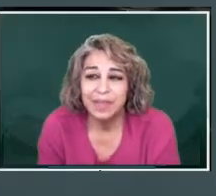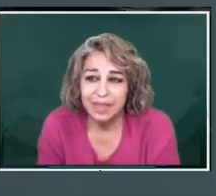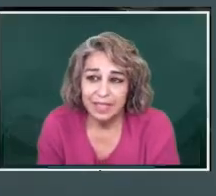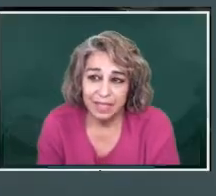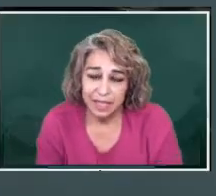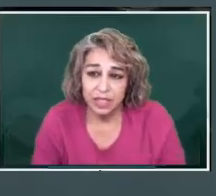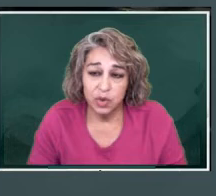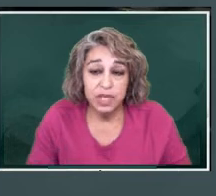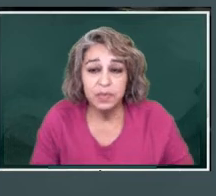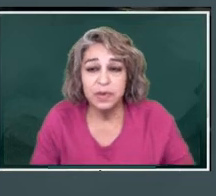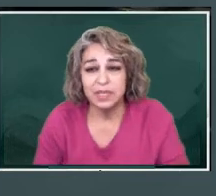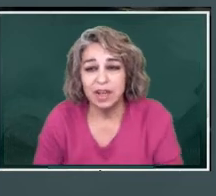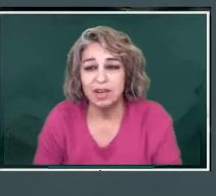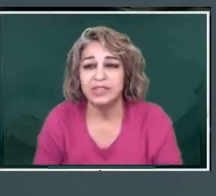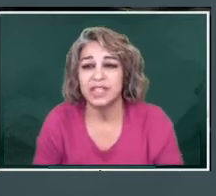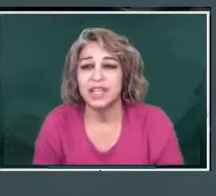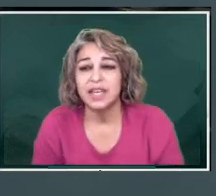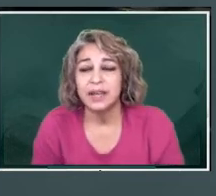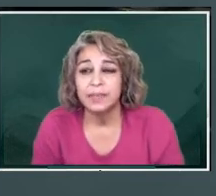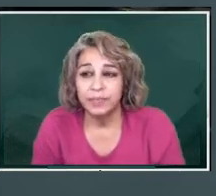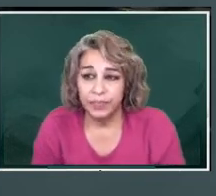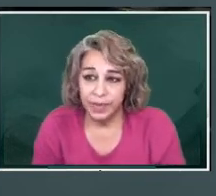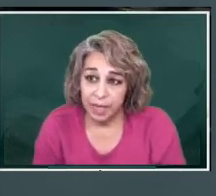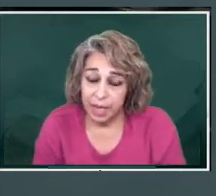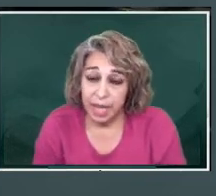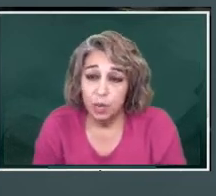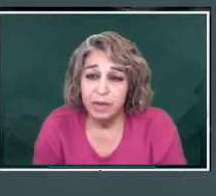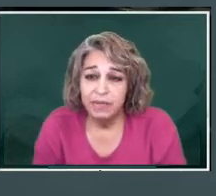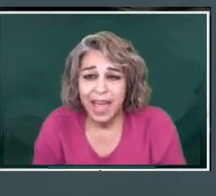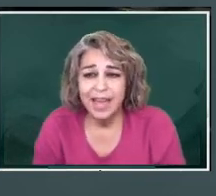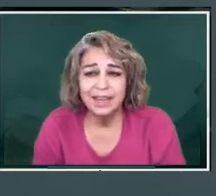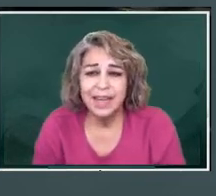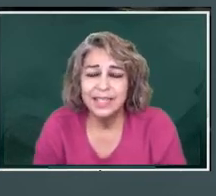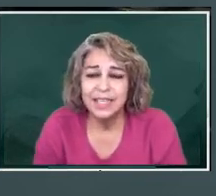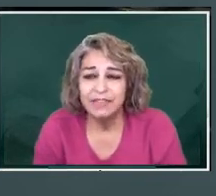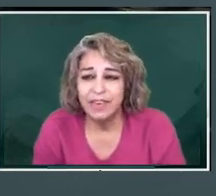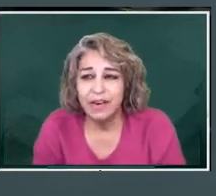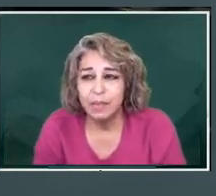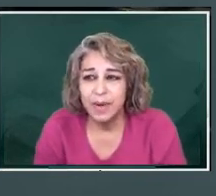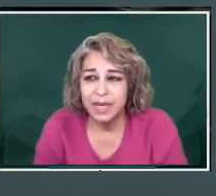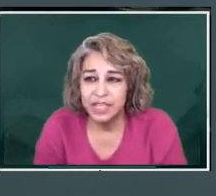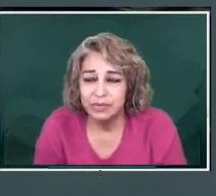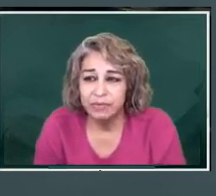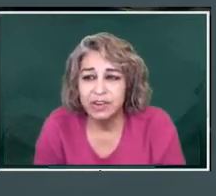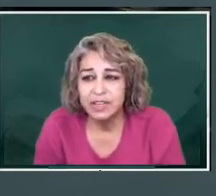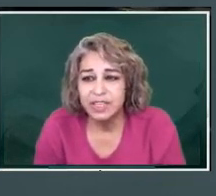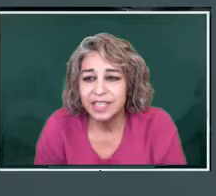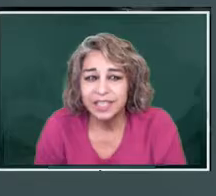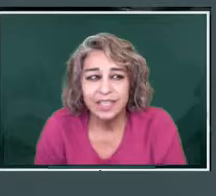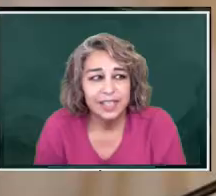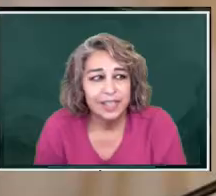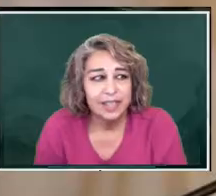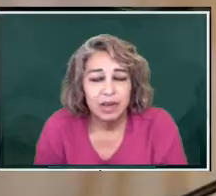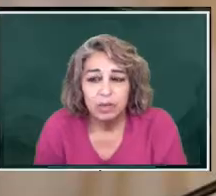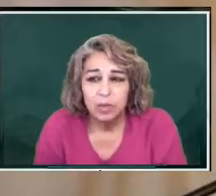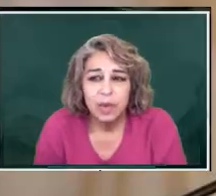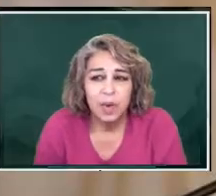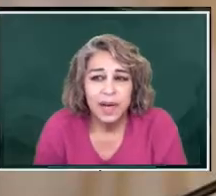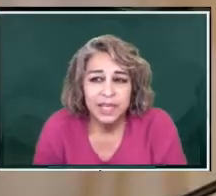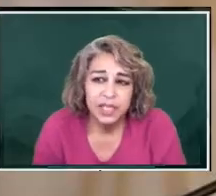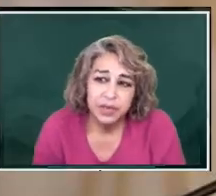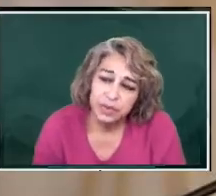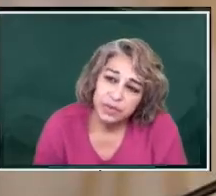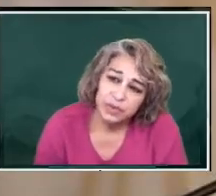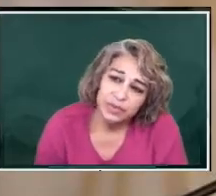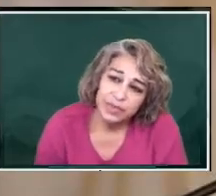But this is going to be resolved. And we've analyzed it very much. First, we